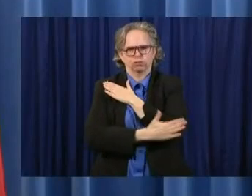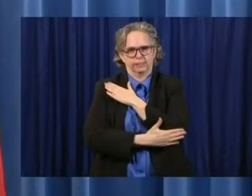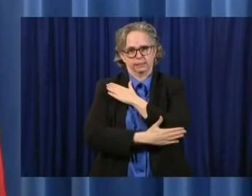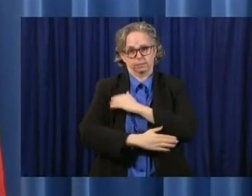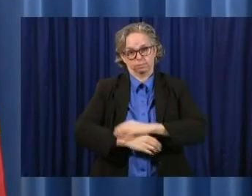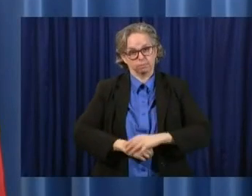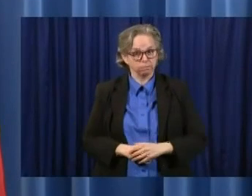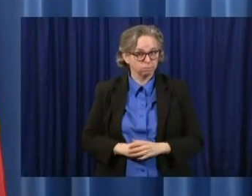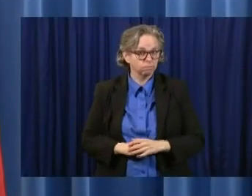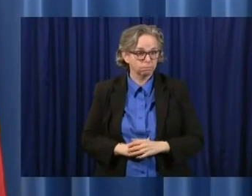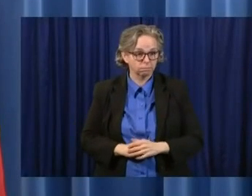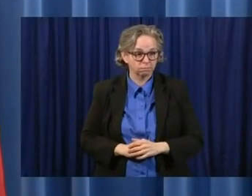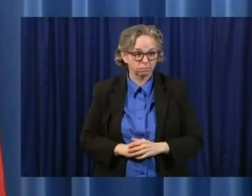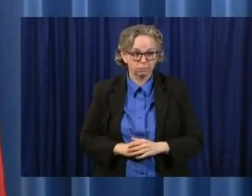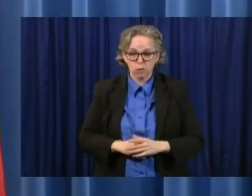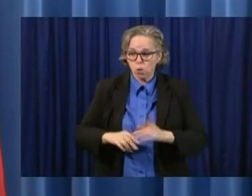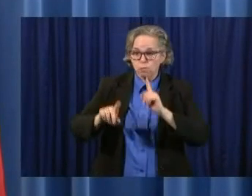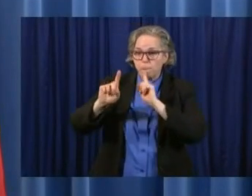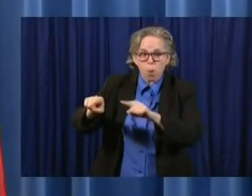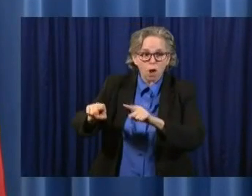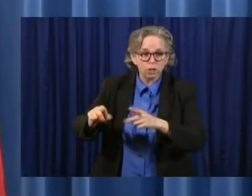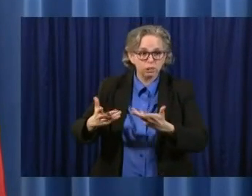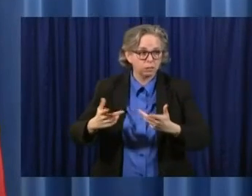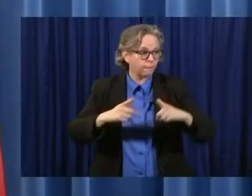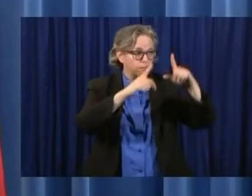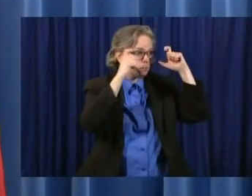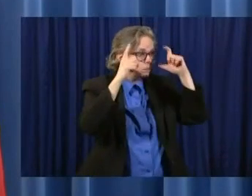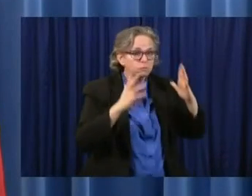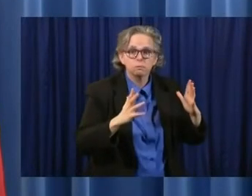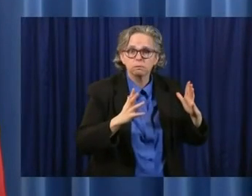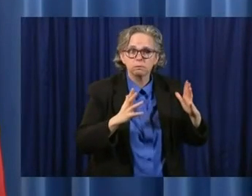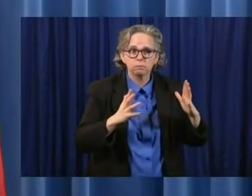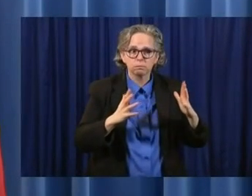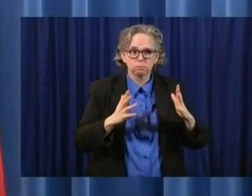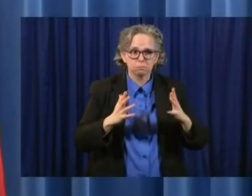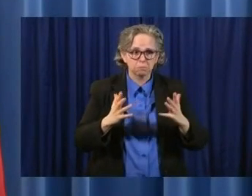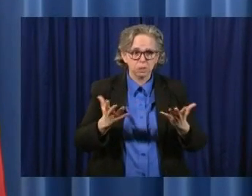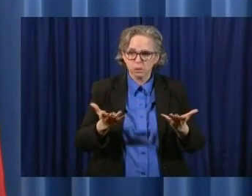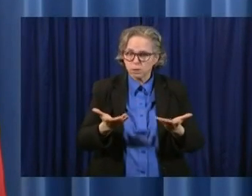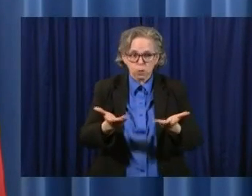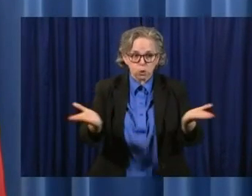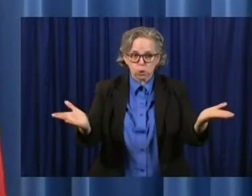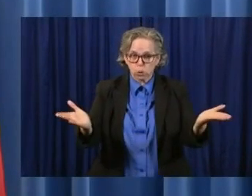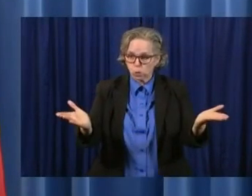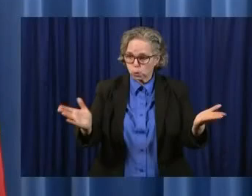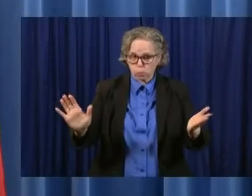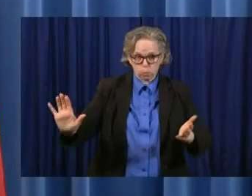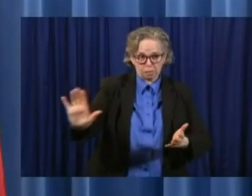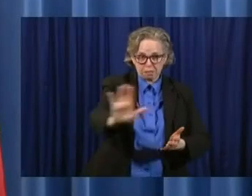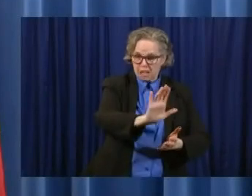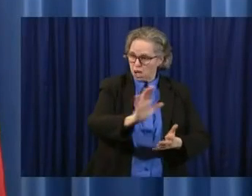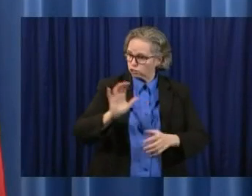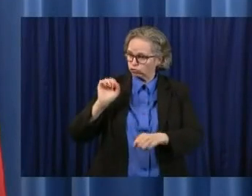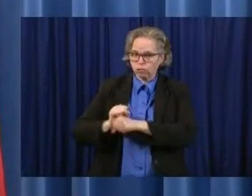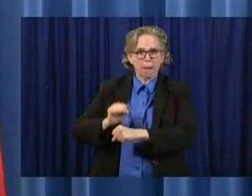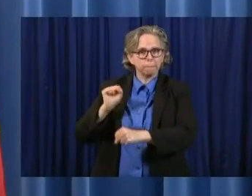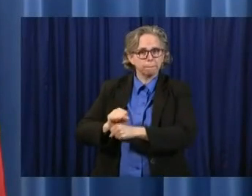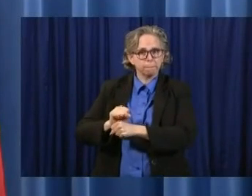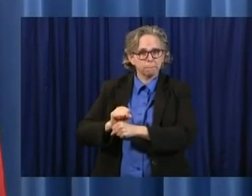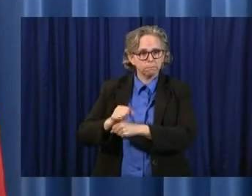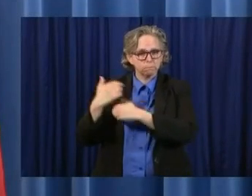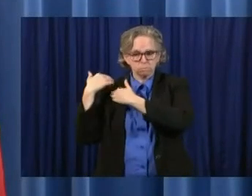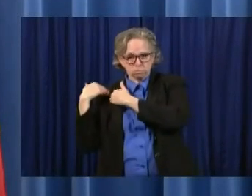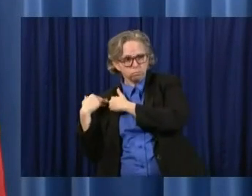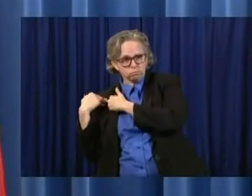photographers, who are doing nothing more than following that First